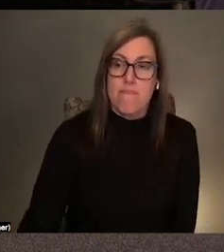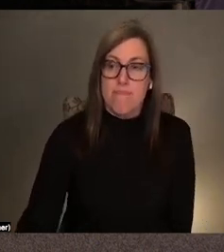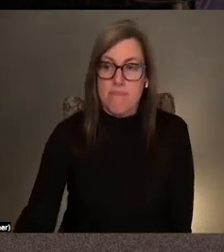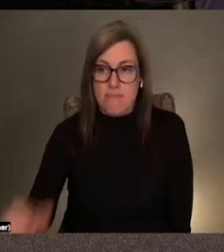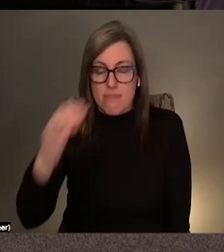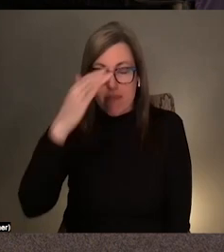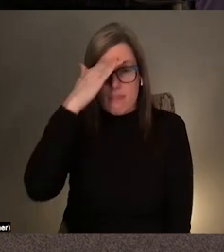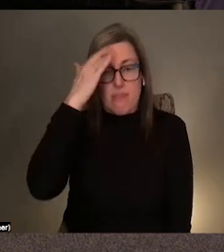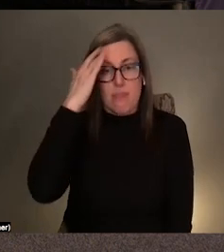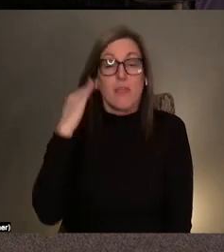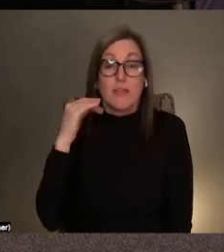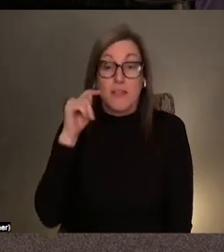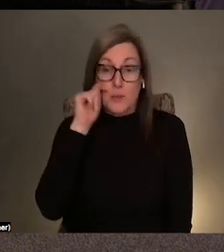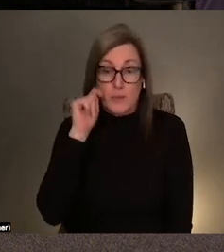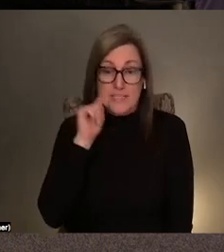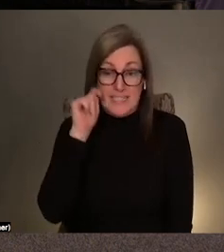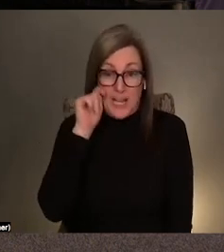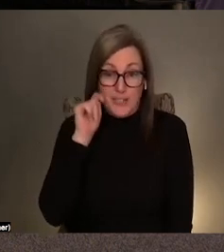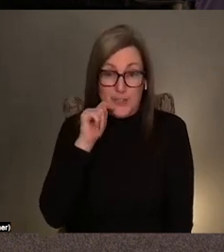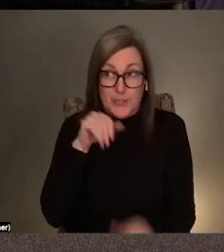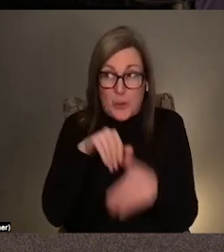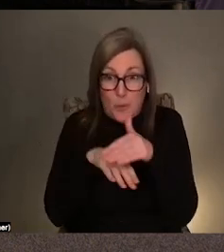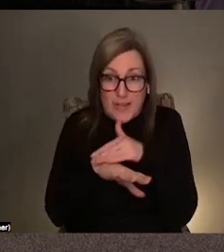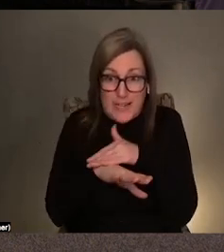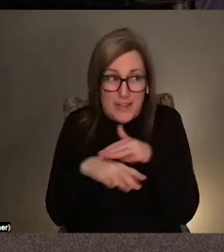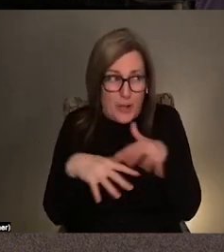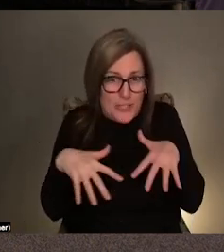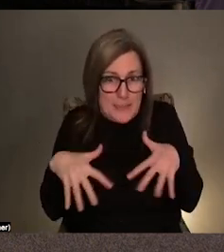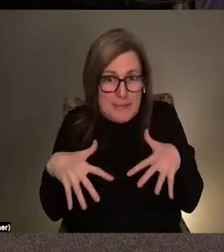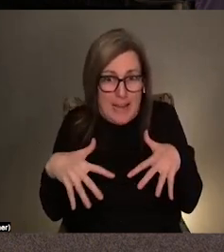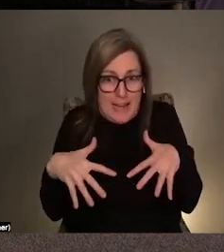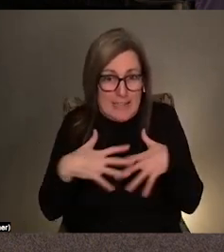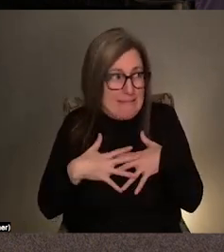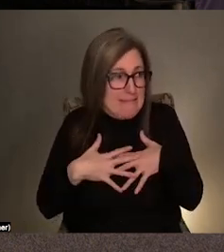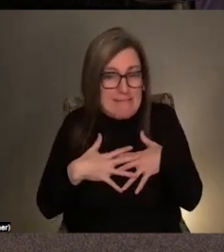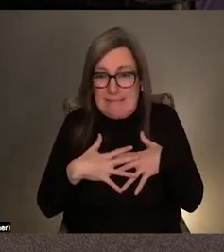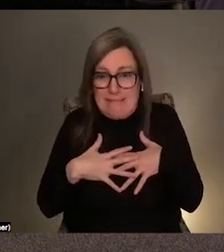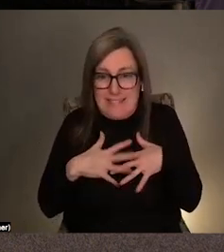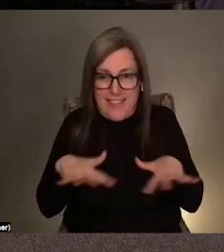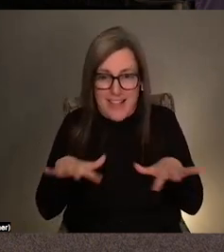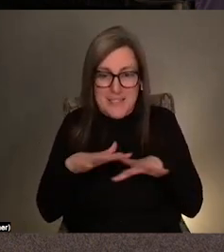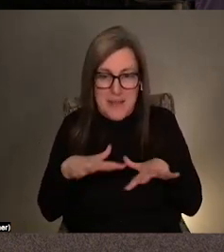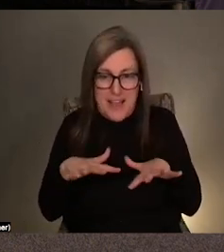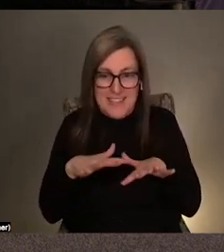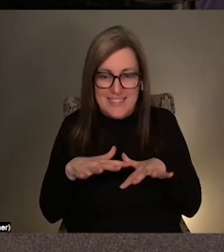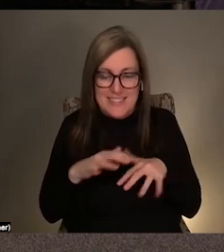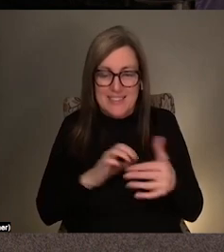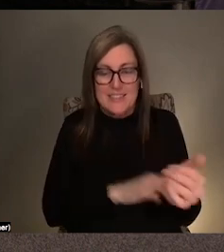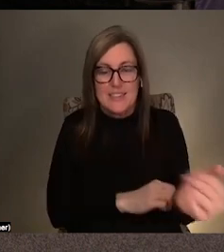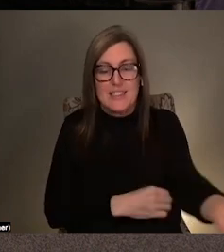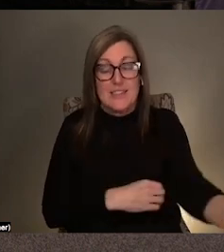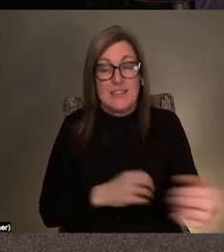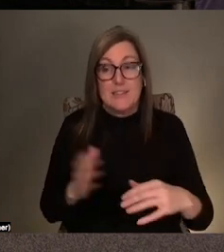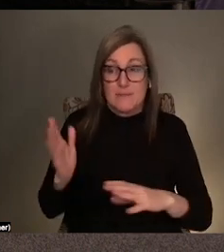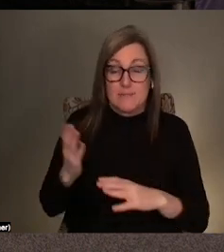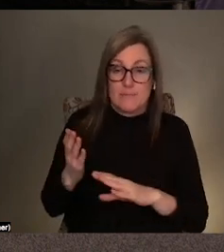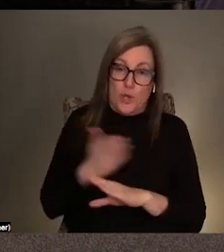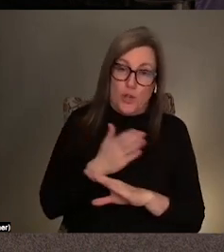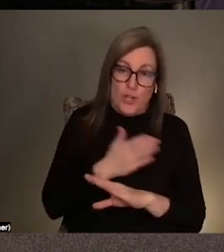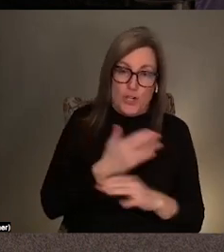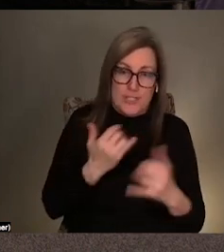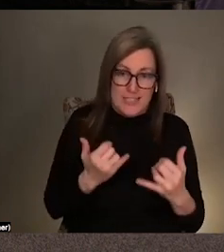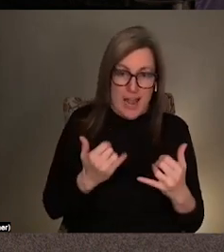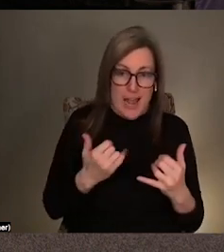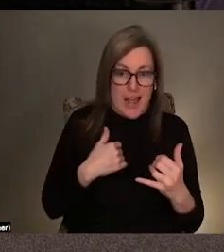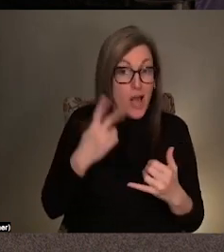some teenagers who were intimidated by the experience of being in the space. So, and then earlier today we saw, I saw children running